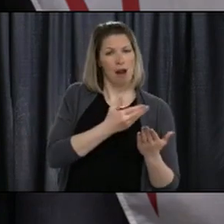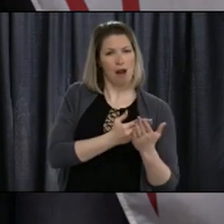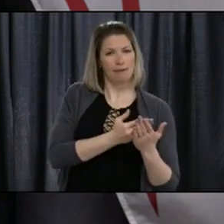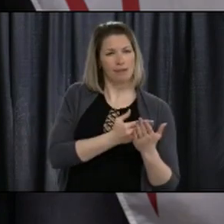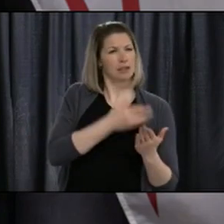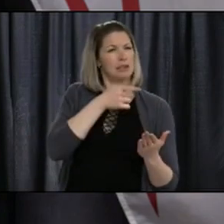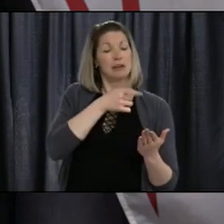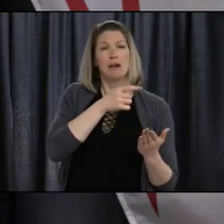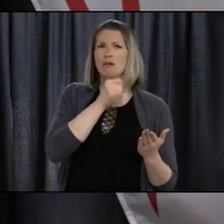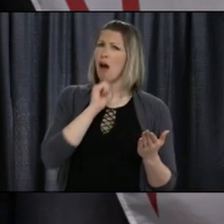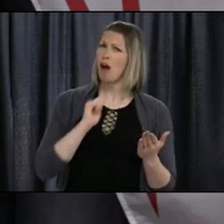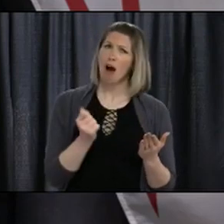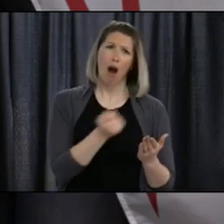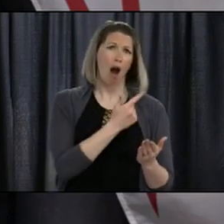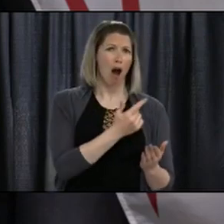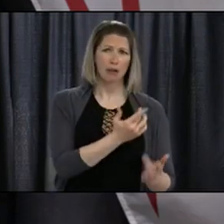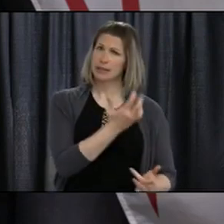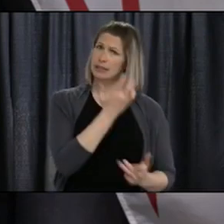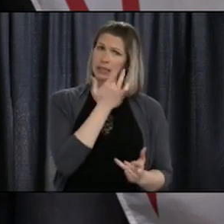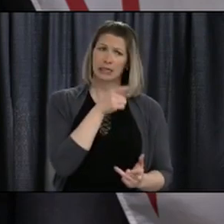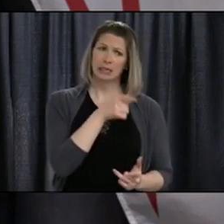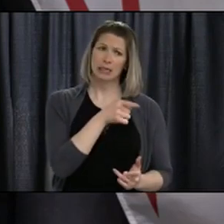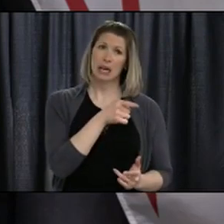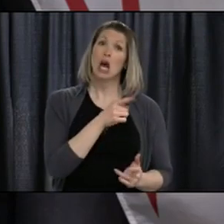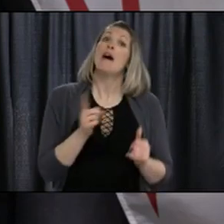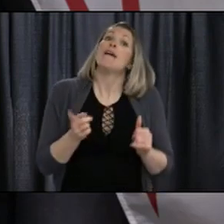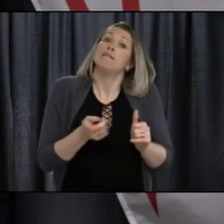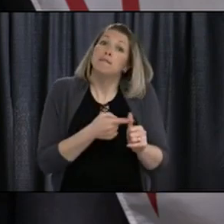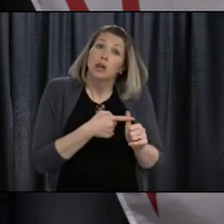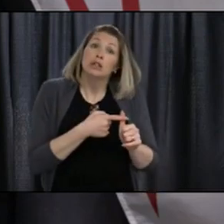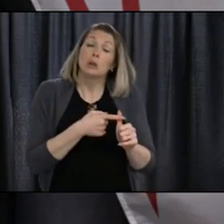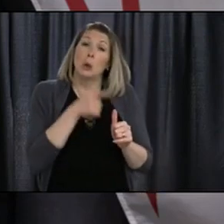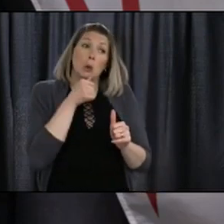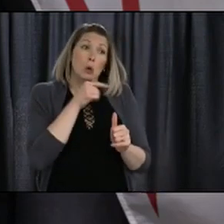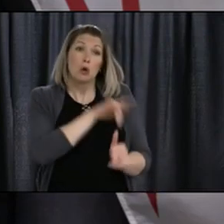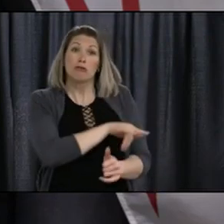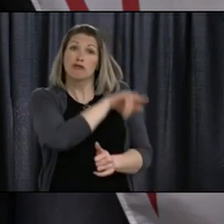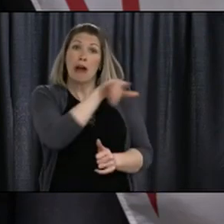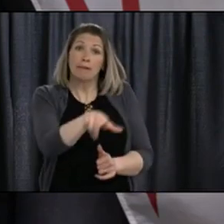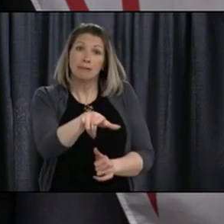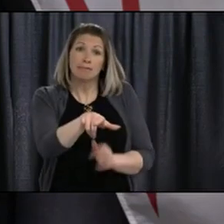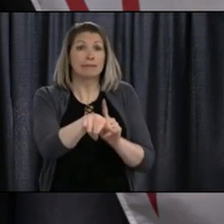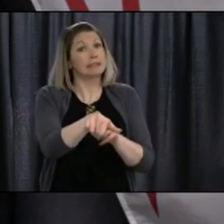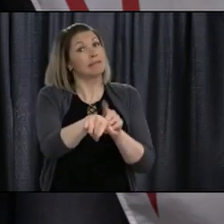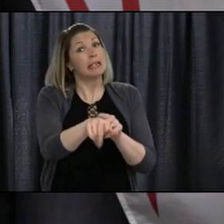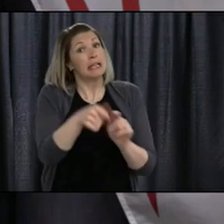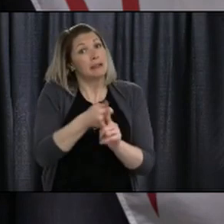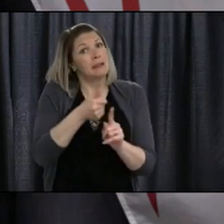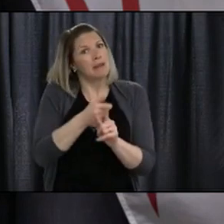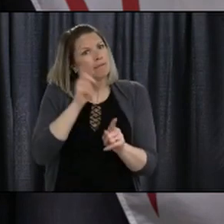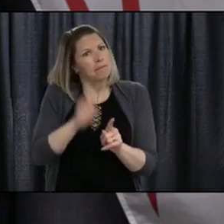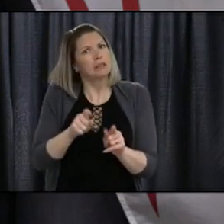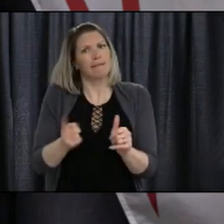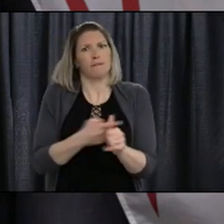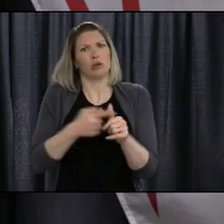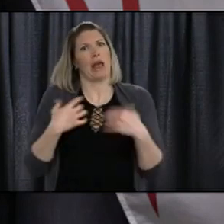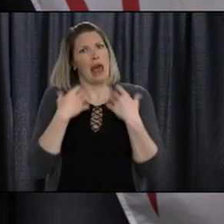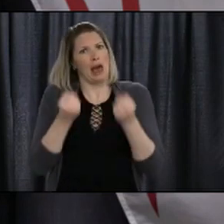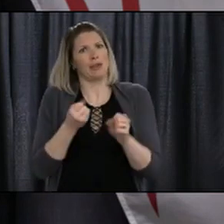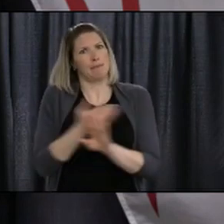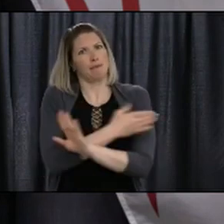asymptomatic people because people who are symptomatic shouldn't be traveling, so it would be mainly asymptomatic people. So we are doing some